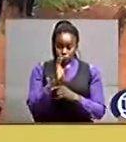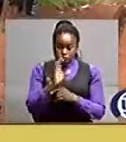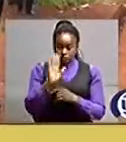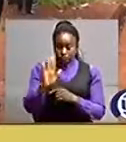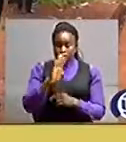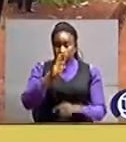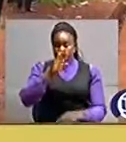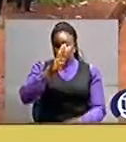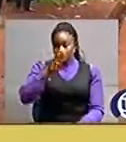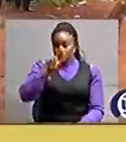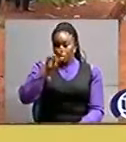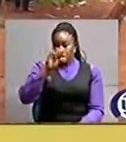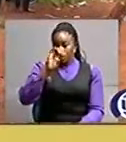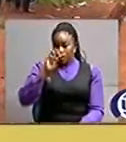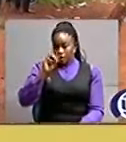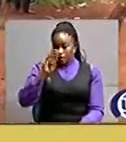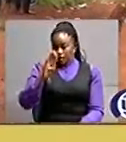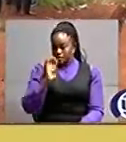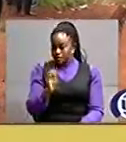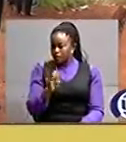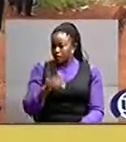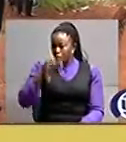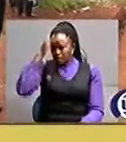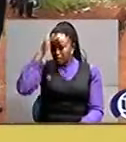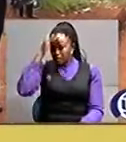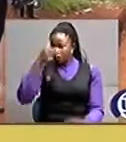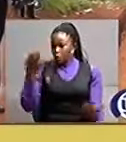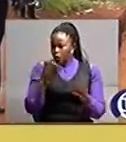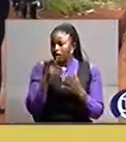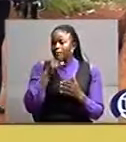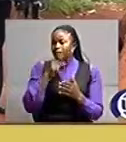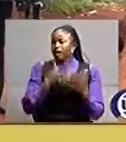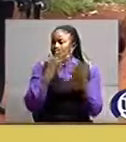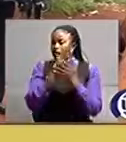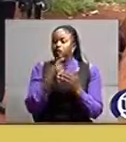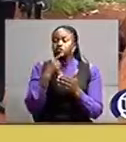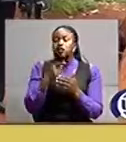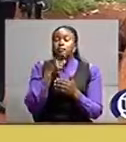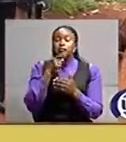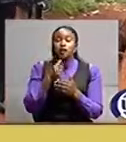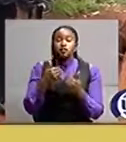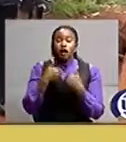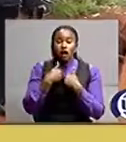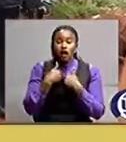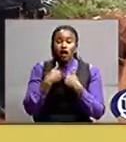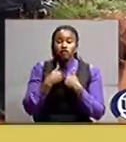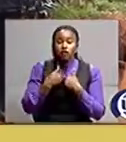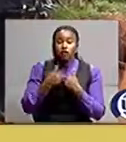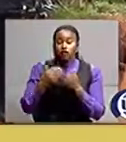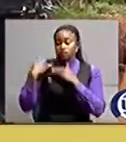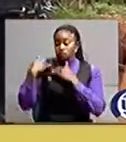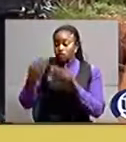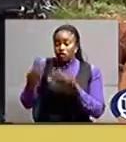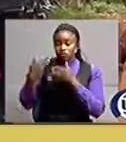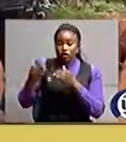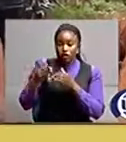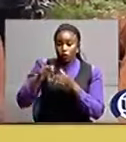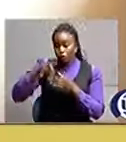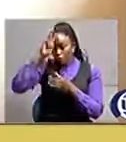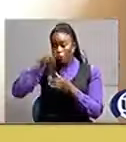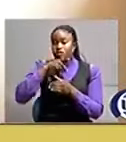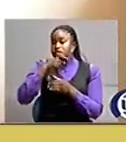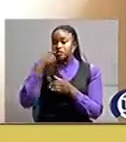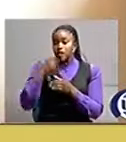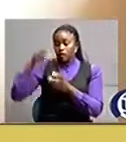station where the meat haste suspect is being held says wampande was found with sacks of goats meat headed to ginger municipality